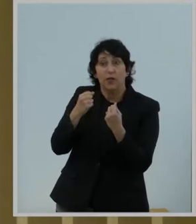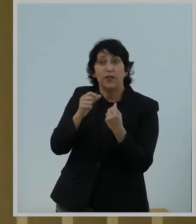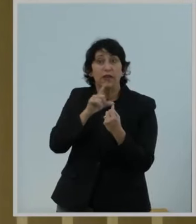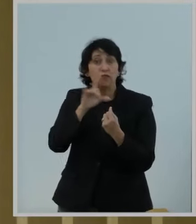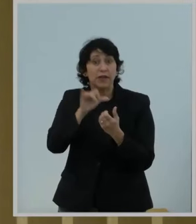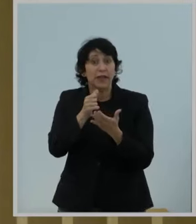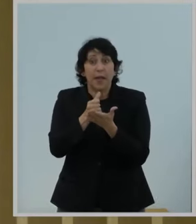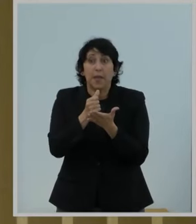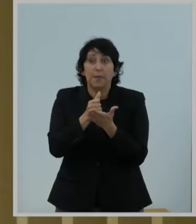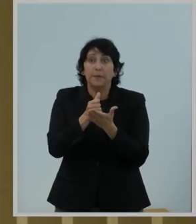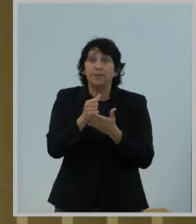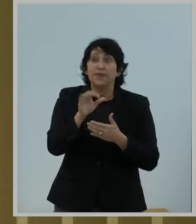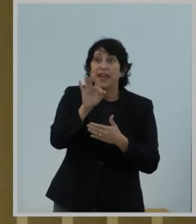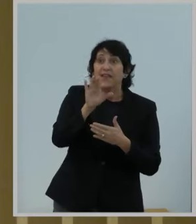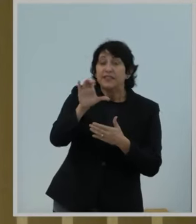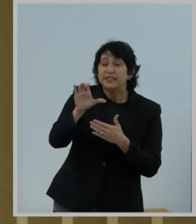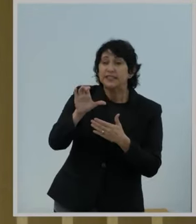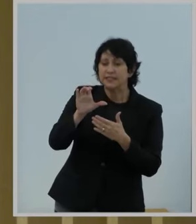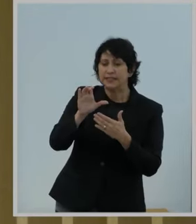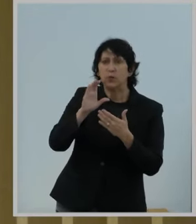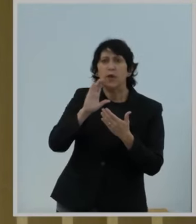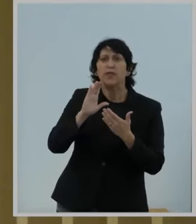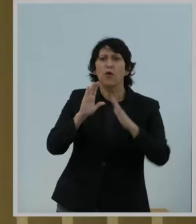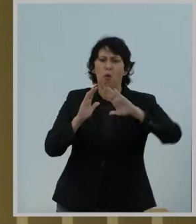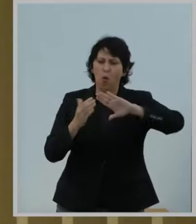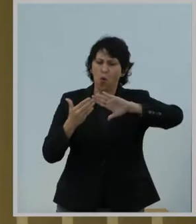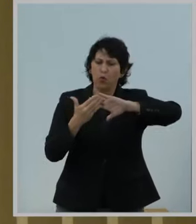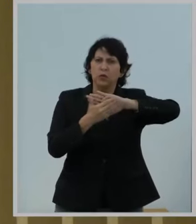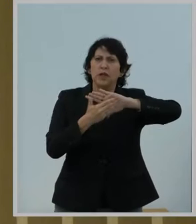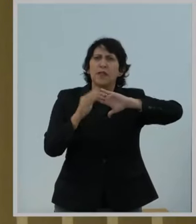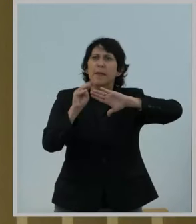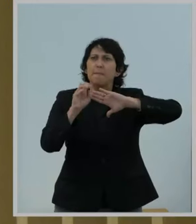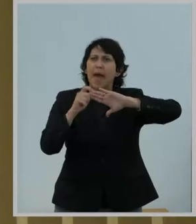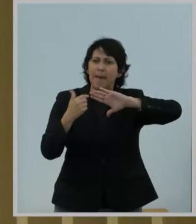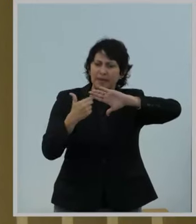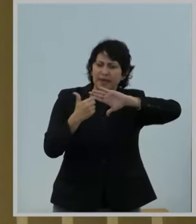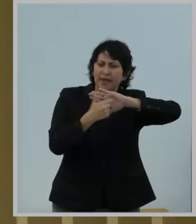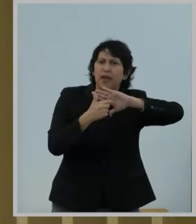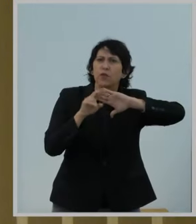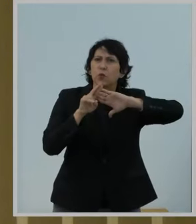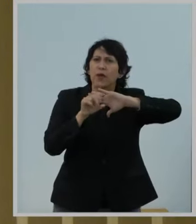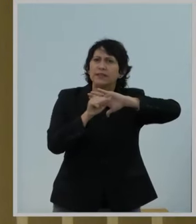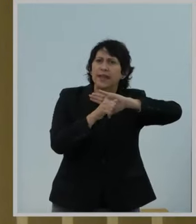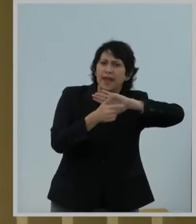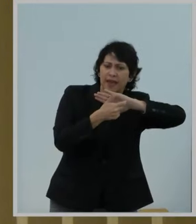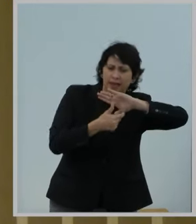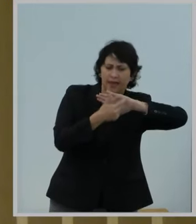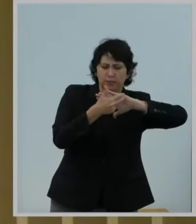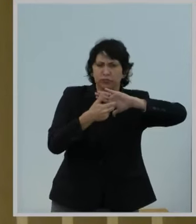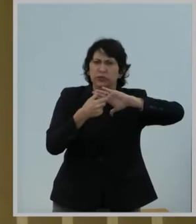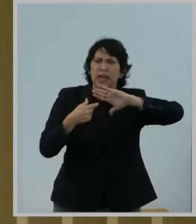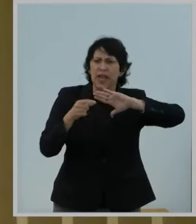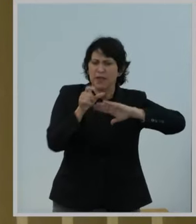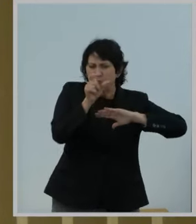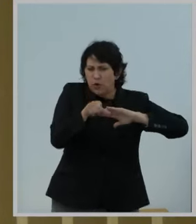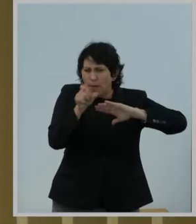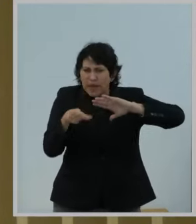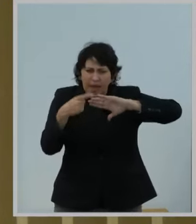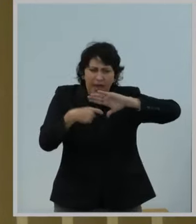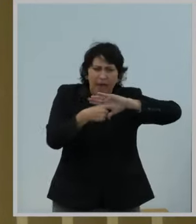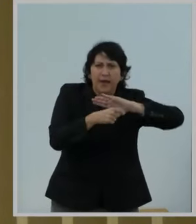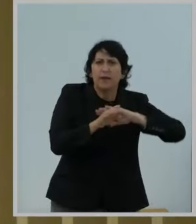And that's where the FCC comes in. our mapping, broadband health in America platform has been drawing the intersection between broadband access and health